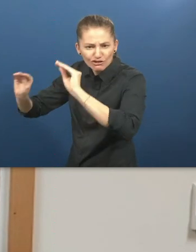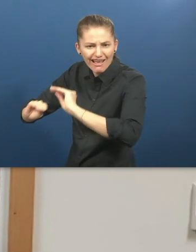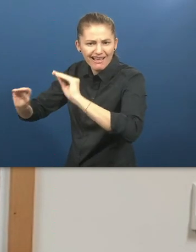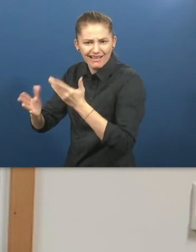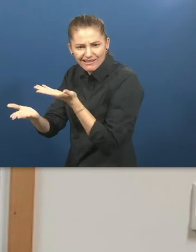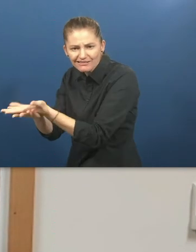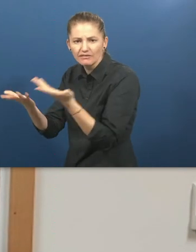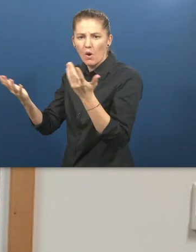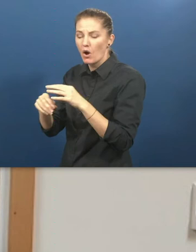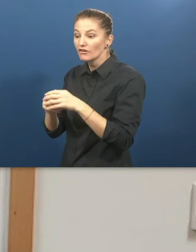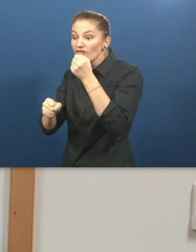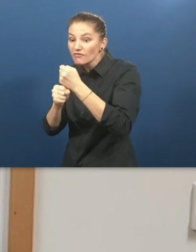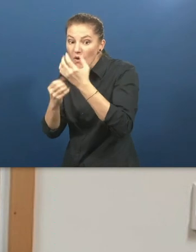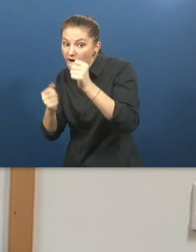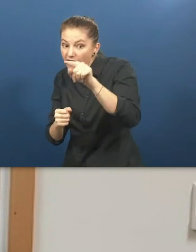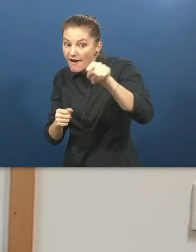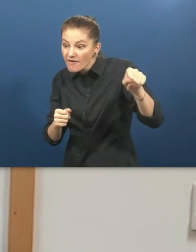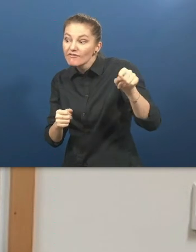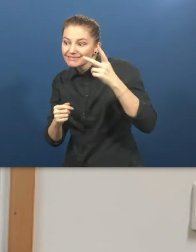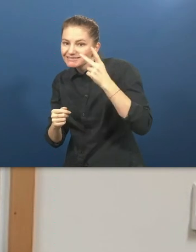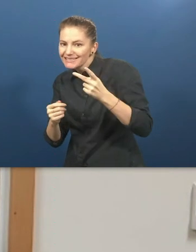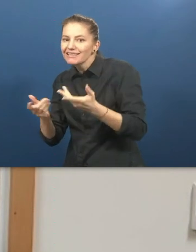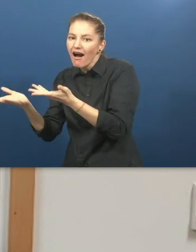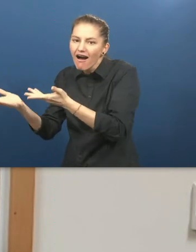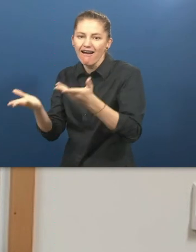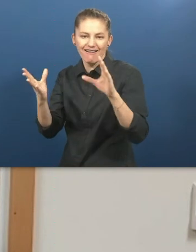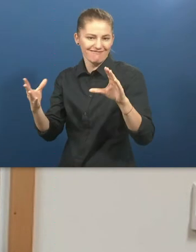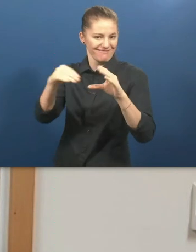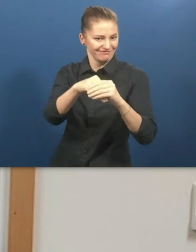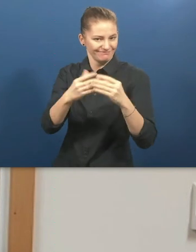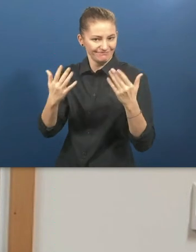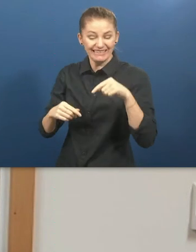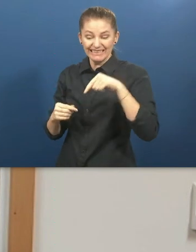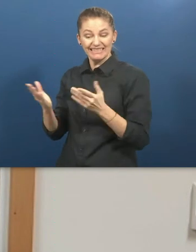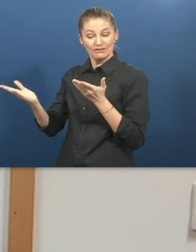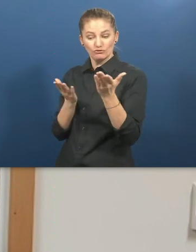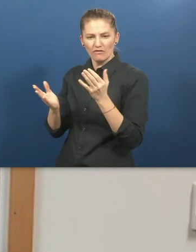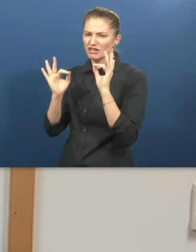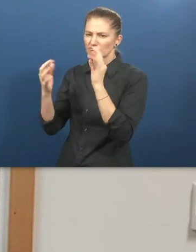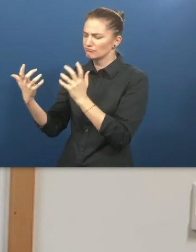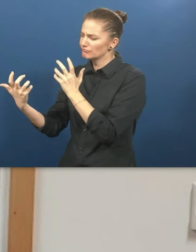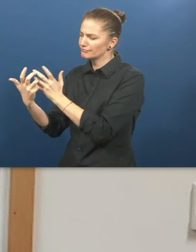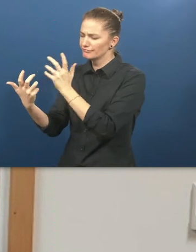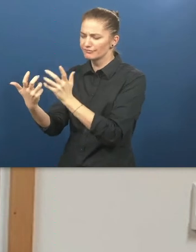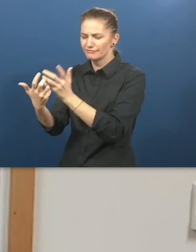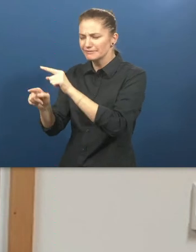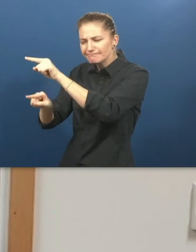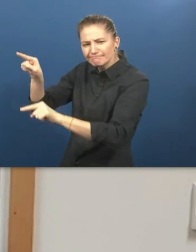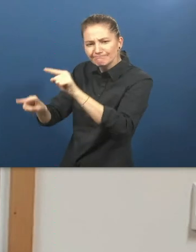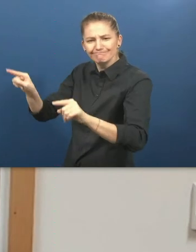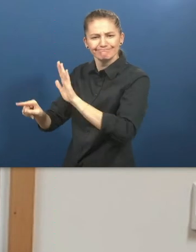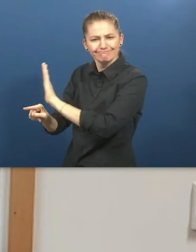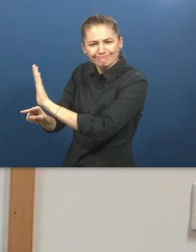intellectual disabilities and autism. This service is tailored to meet each person's unique needs, dreams and goals.